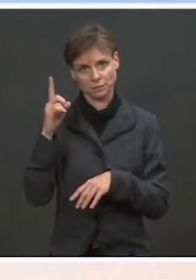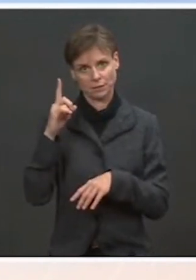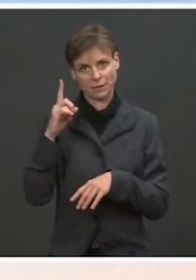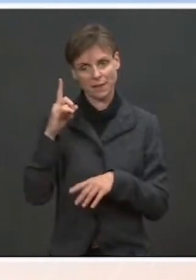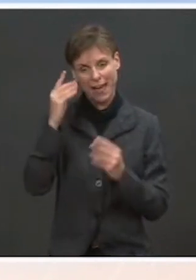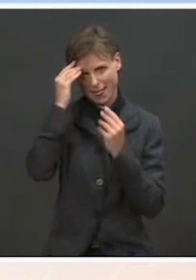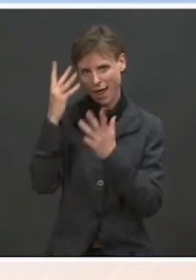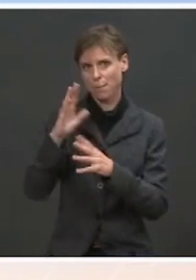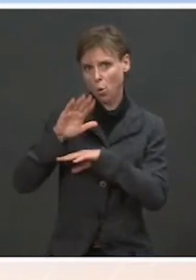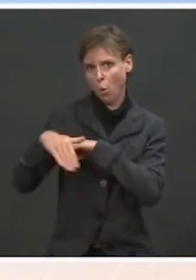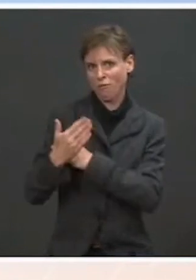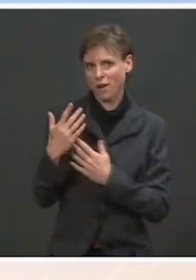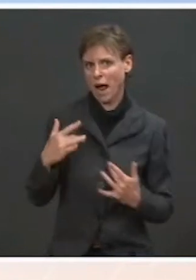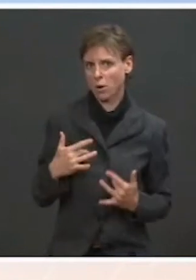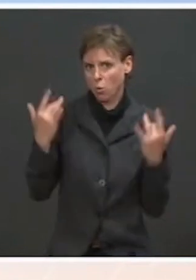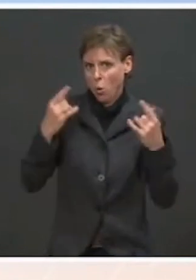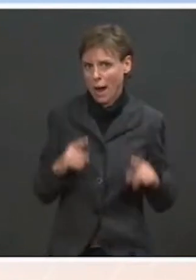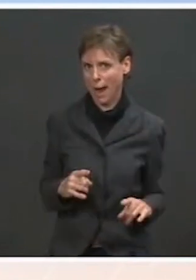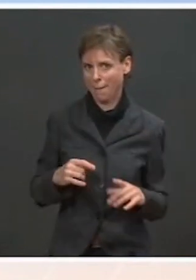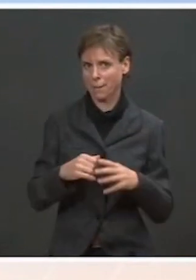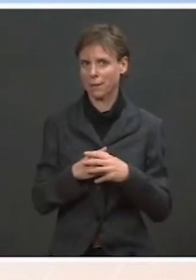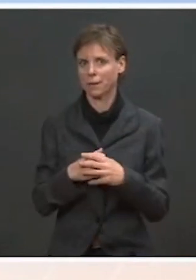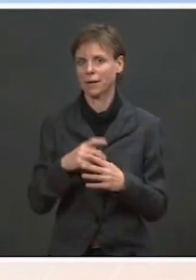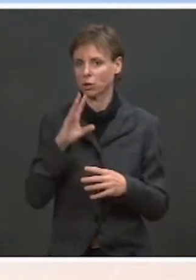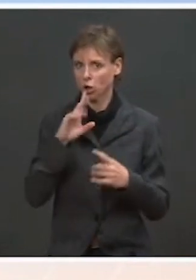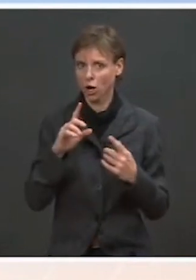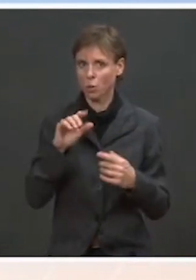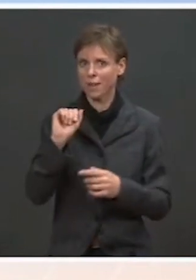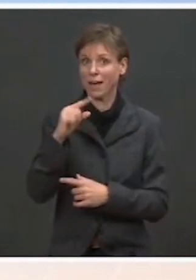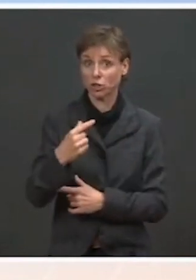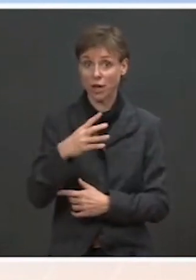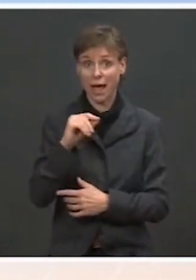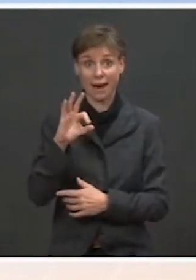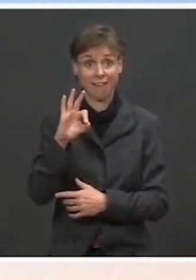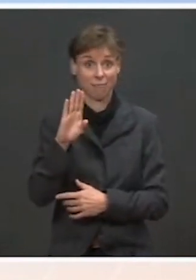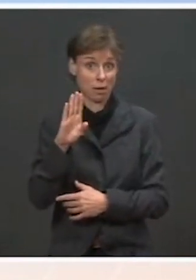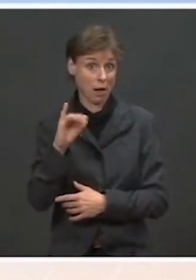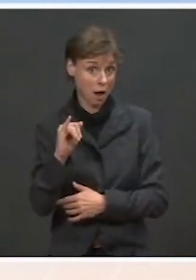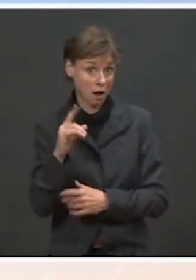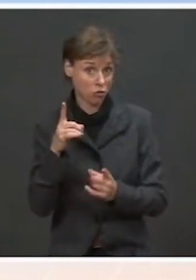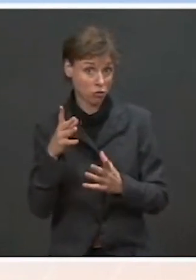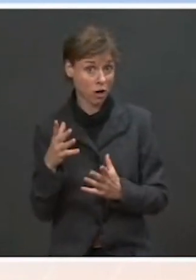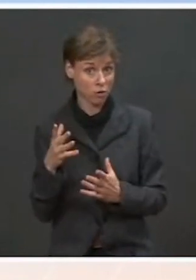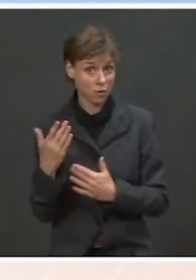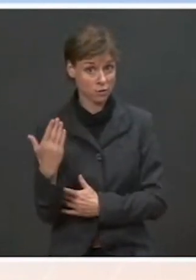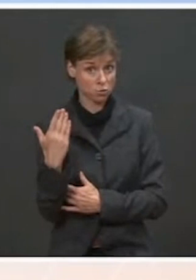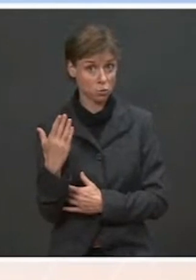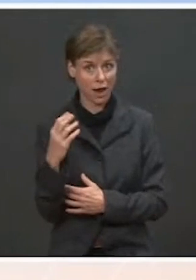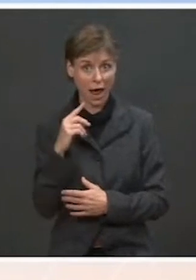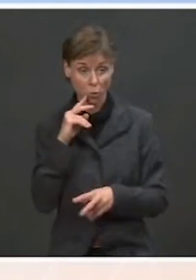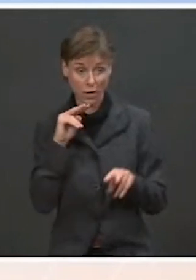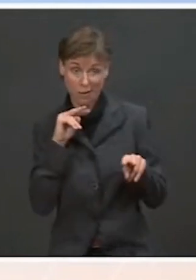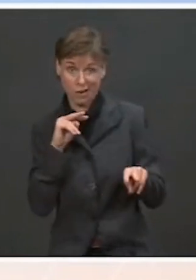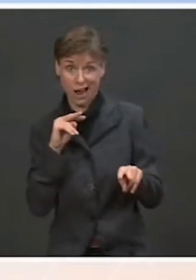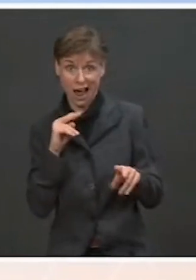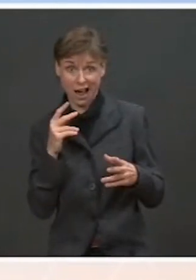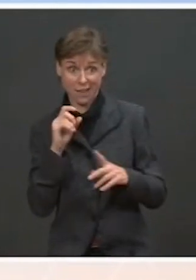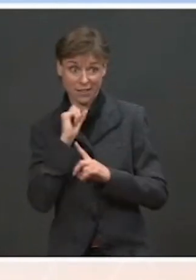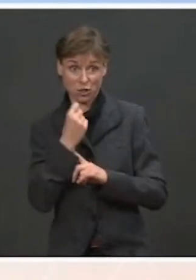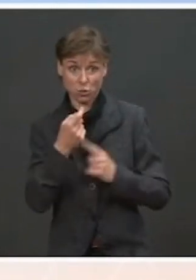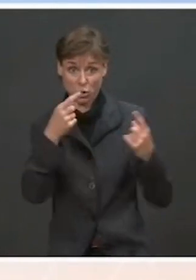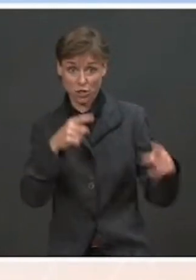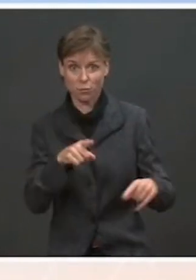talked to the Attorney General and the FBI Director this morning, and we're continuing to monitor the situation. As you touched on,